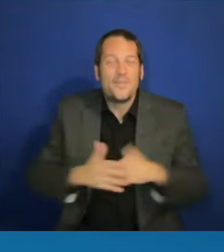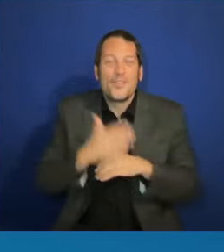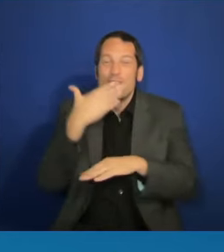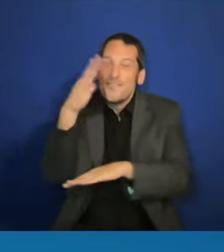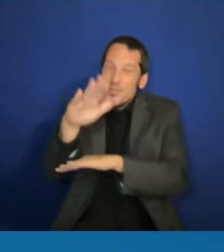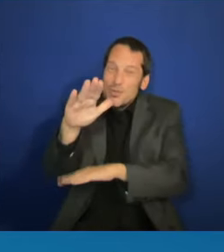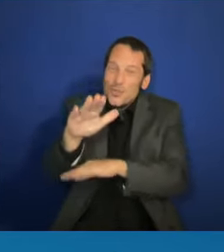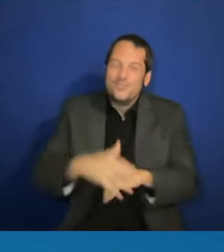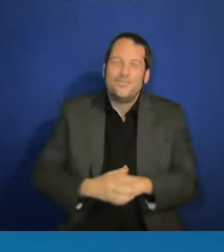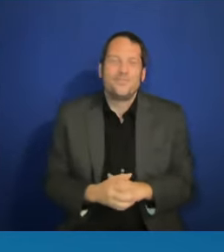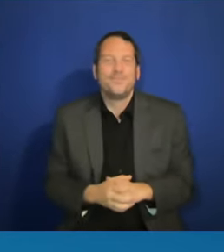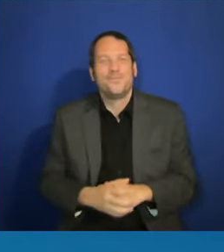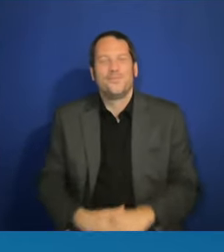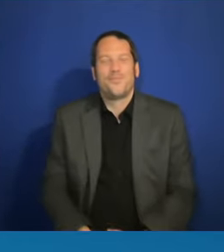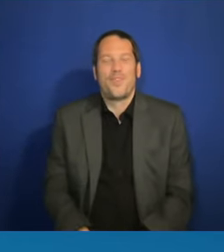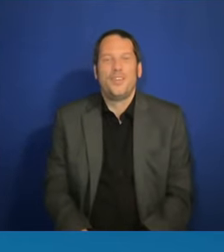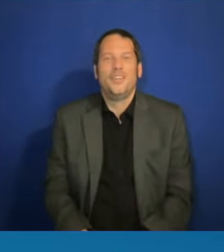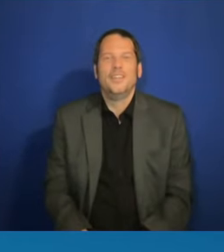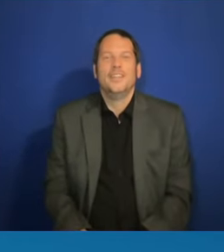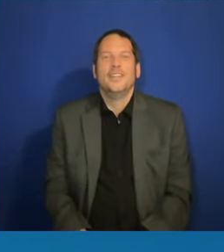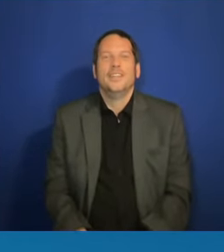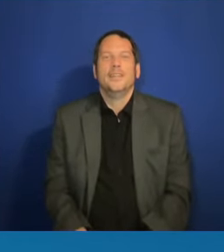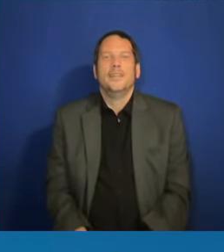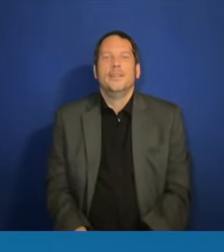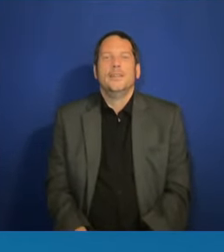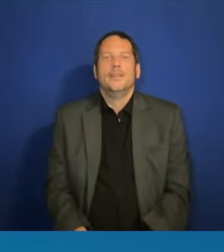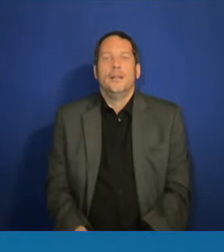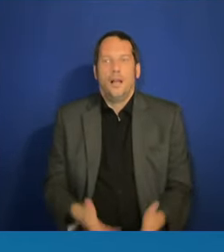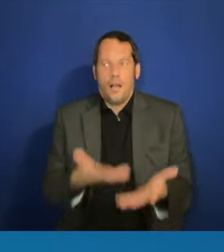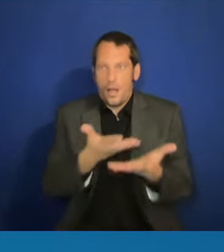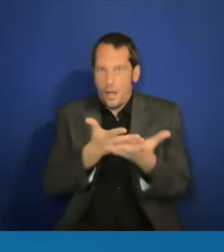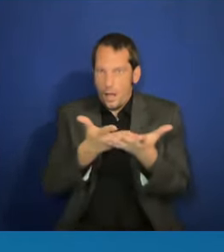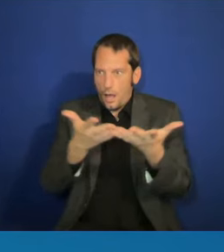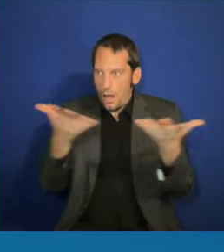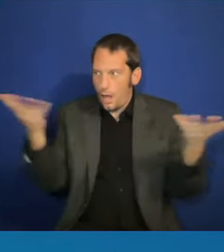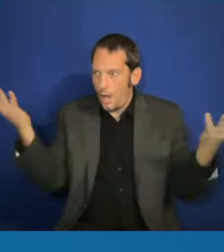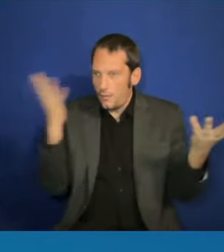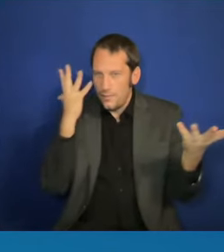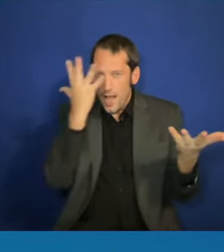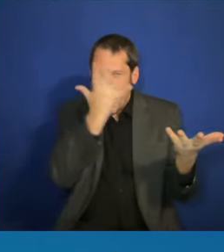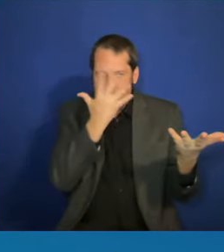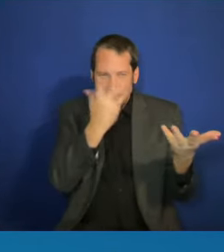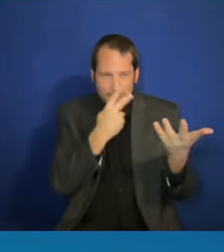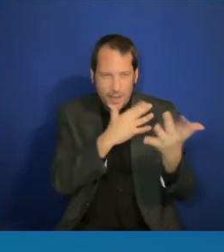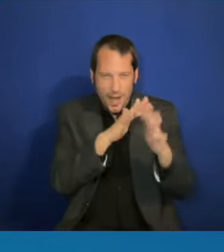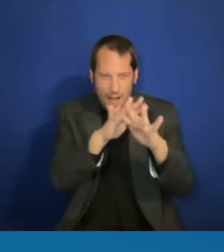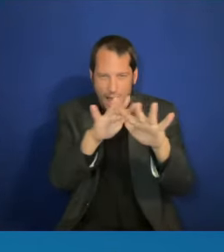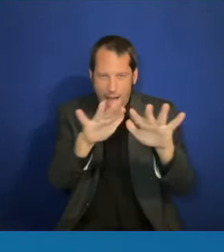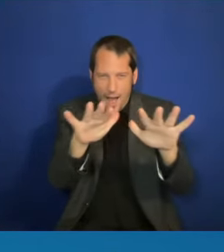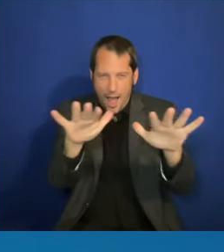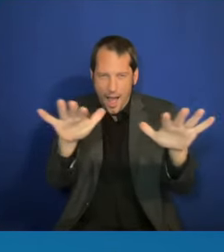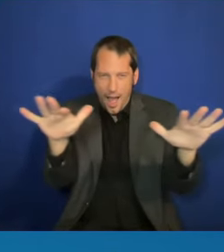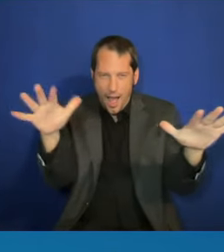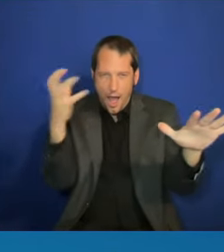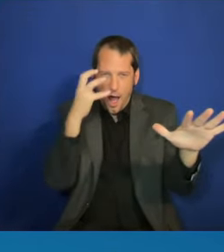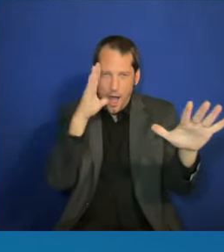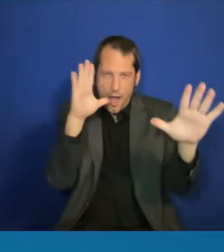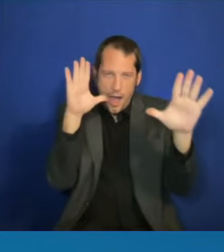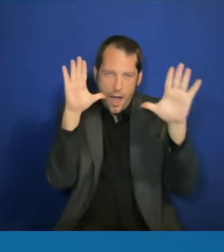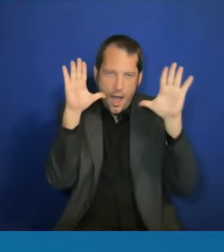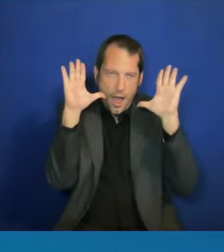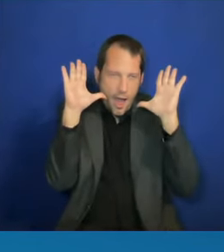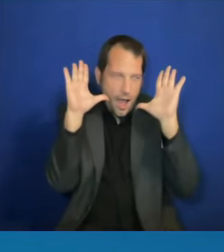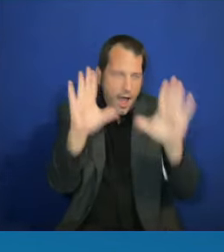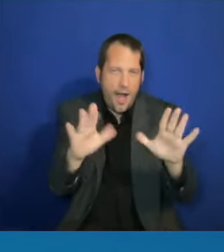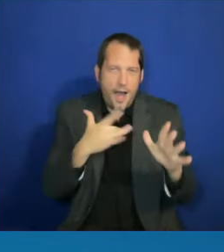Look at all these great faces out there. This diversity is so heartwarming. You didn't see this four years ago, five